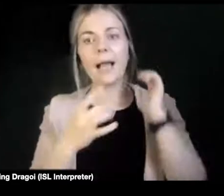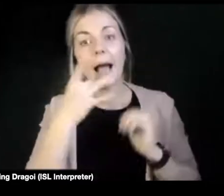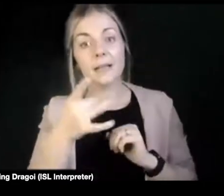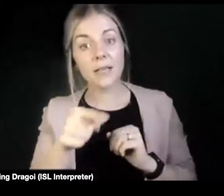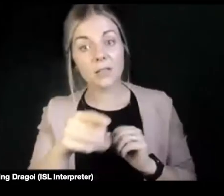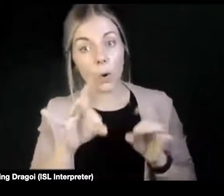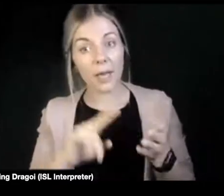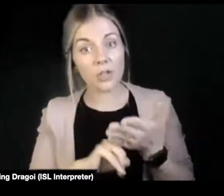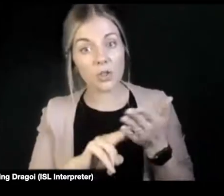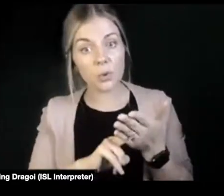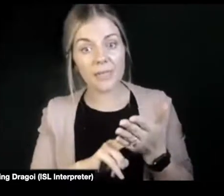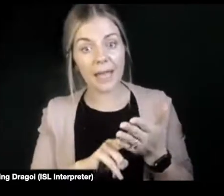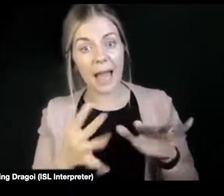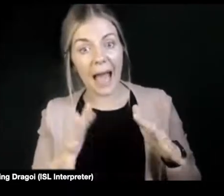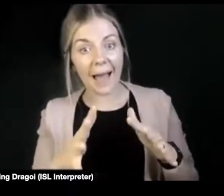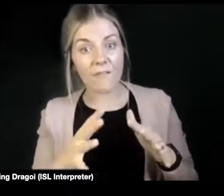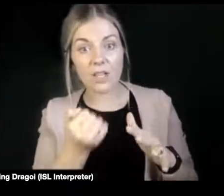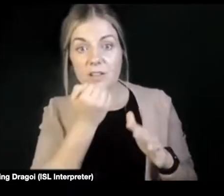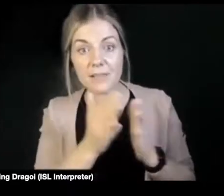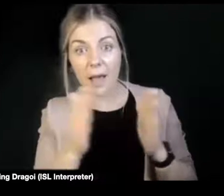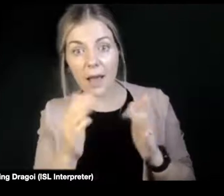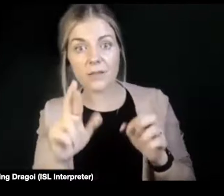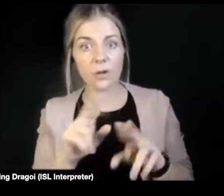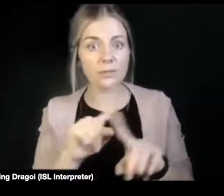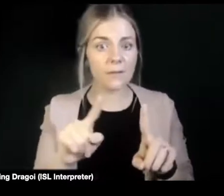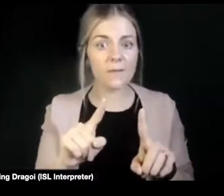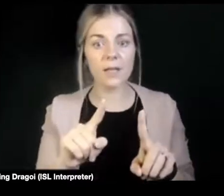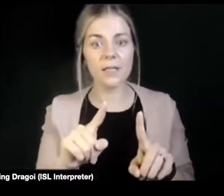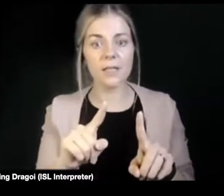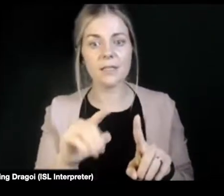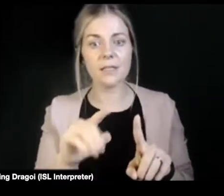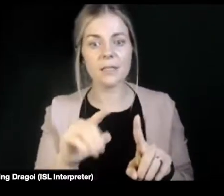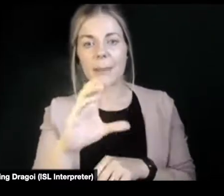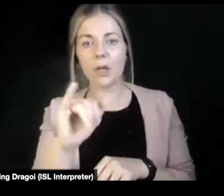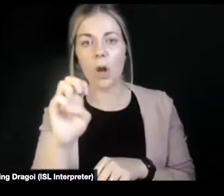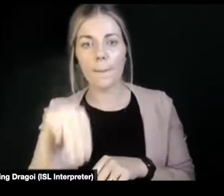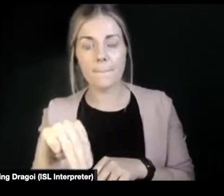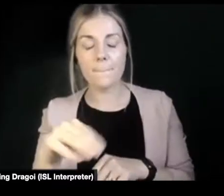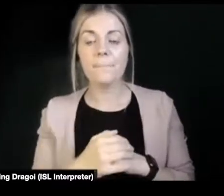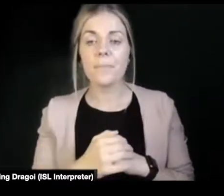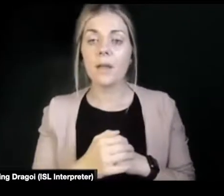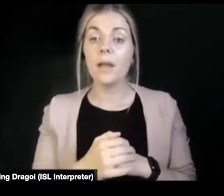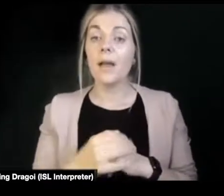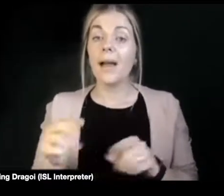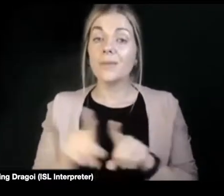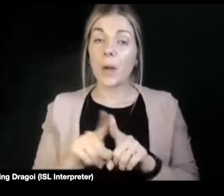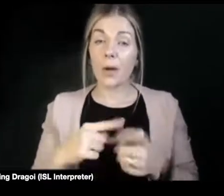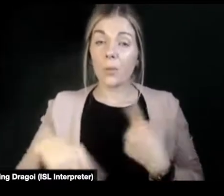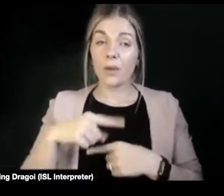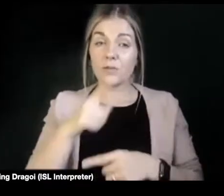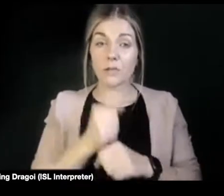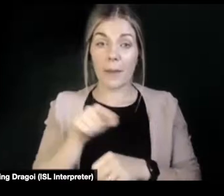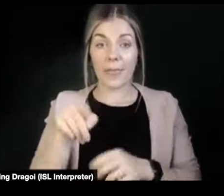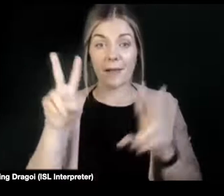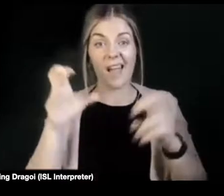size one or whatever it is? And the assumption that, as we've spoken about many times, that when I was